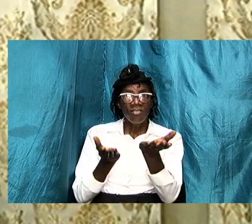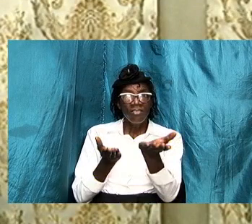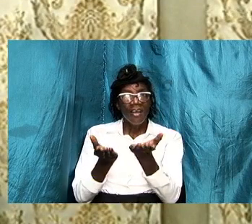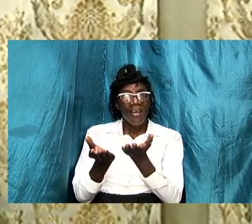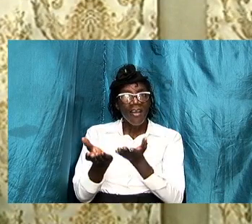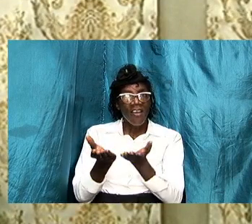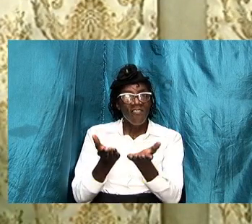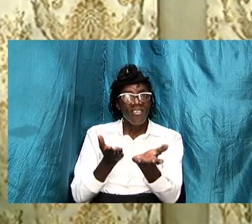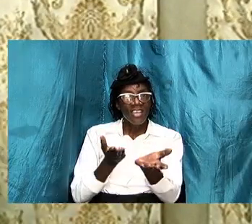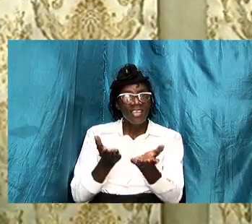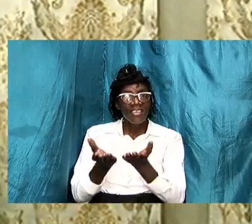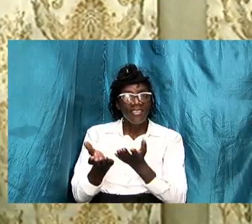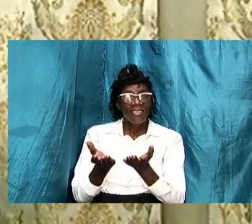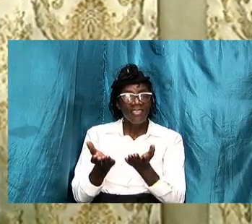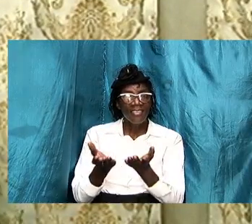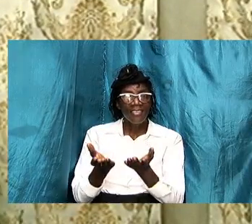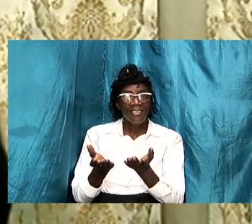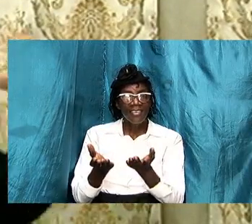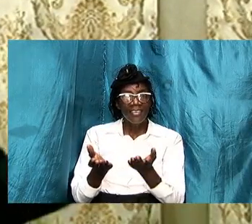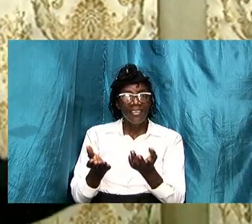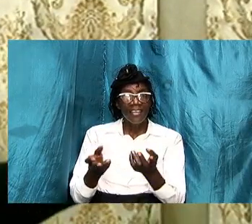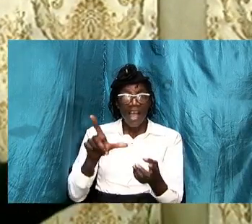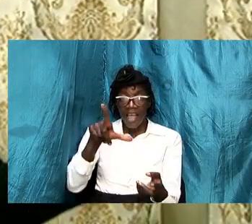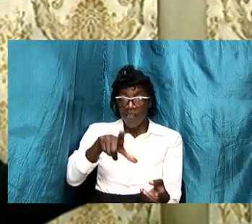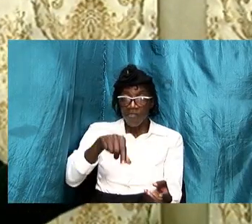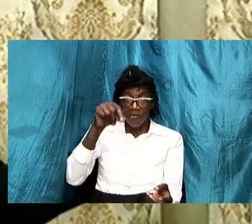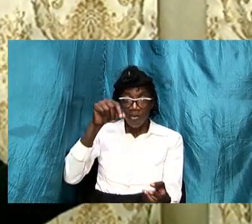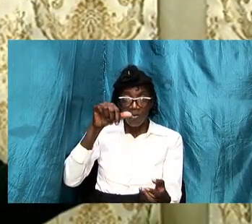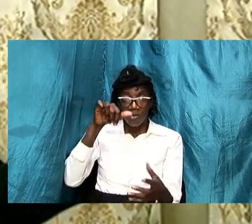with i have found that in relationships